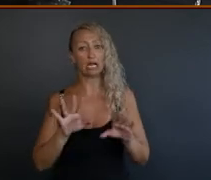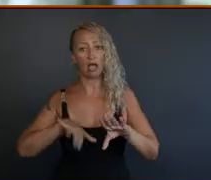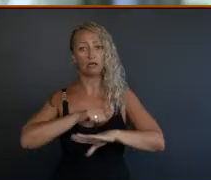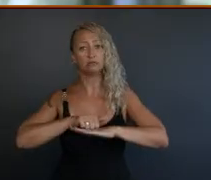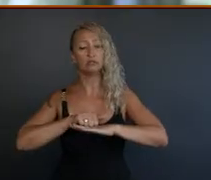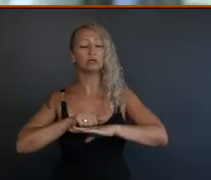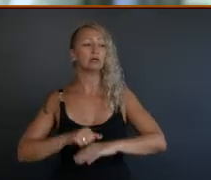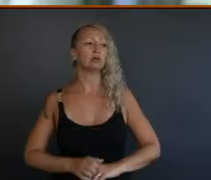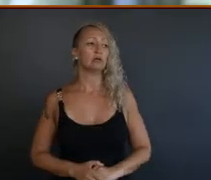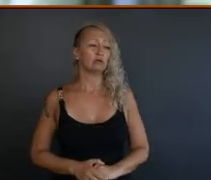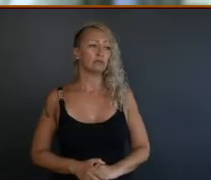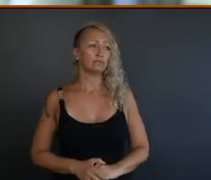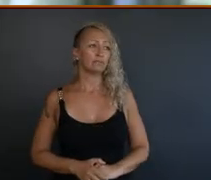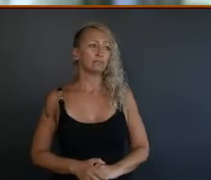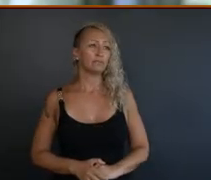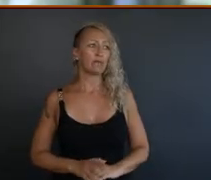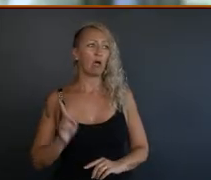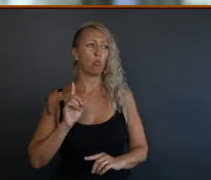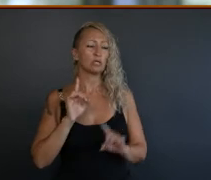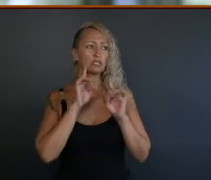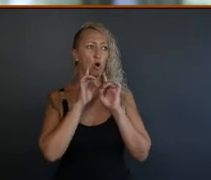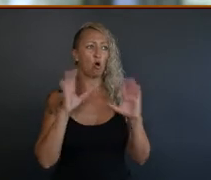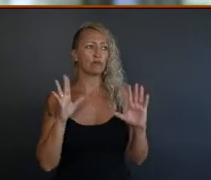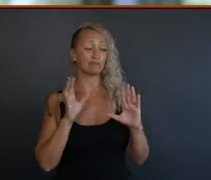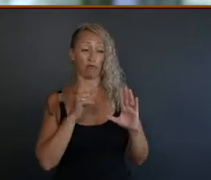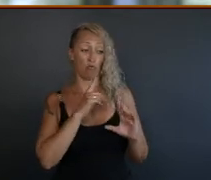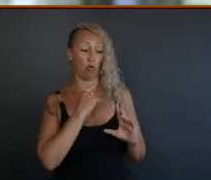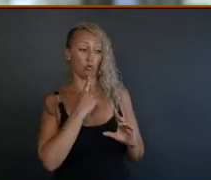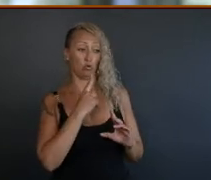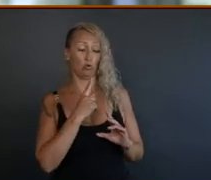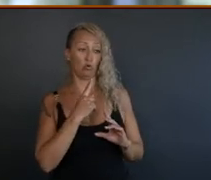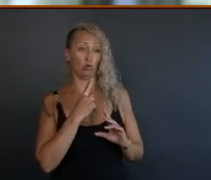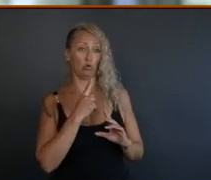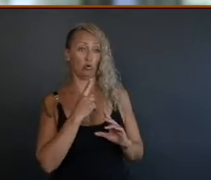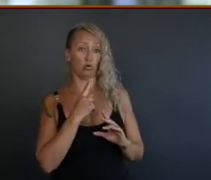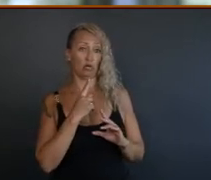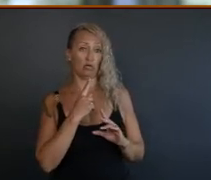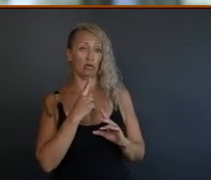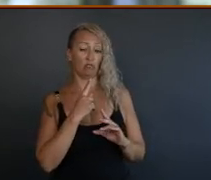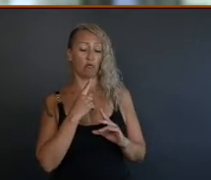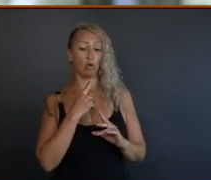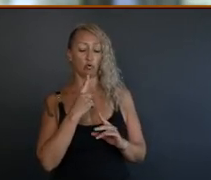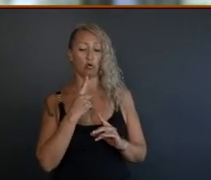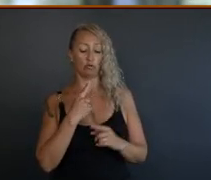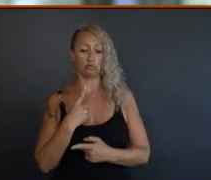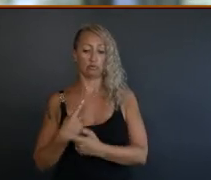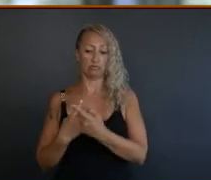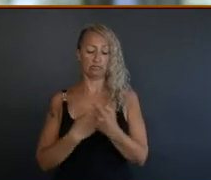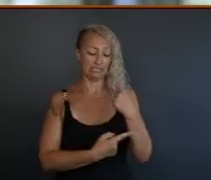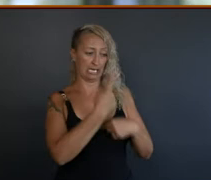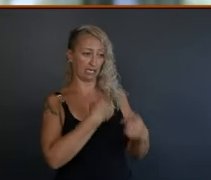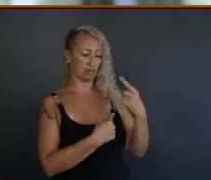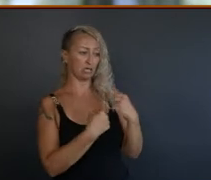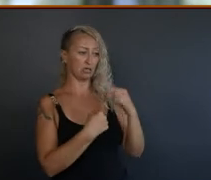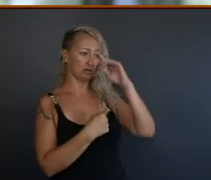also really apparent from what you're saying is, again, is that justice looks